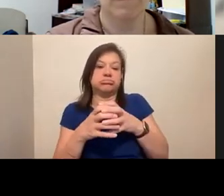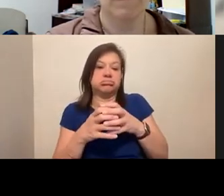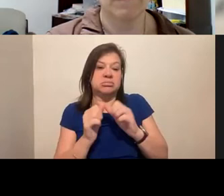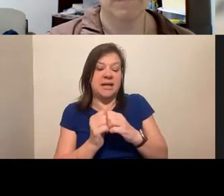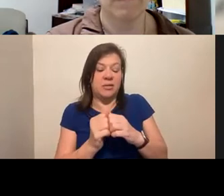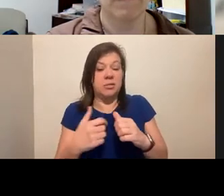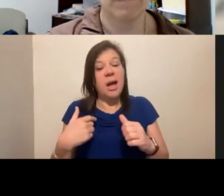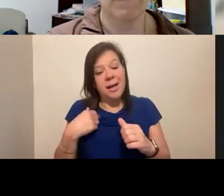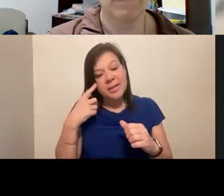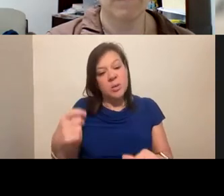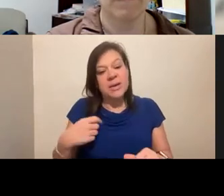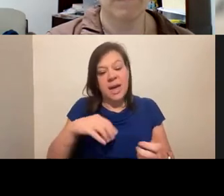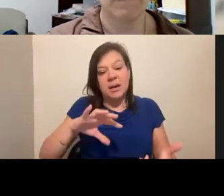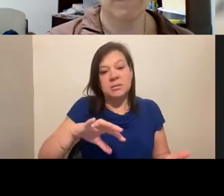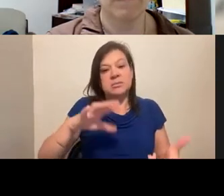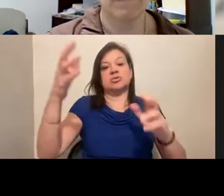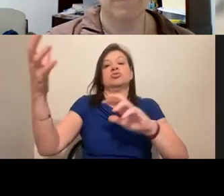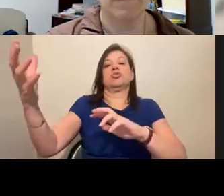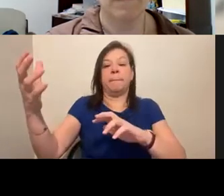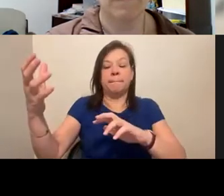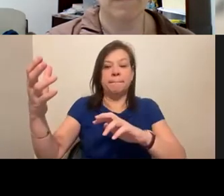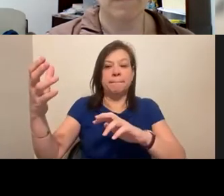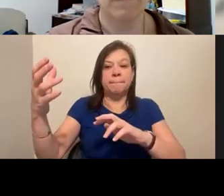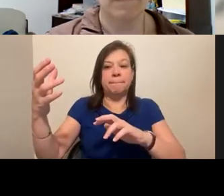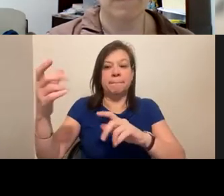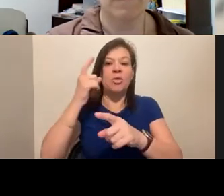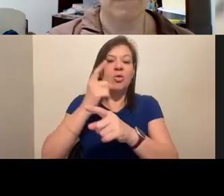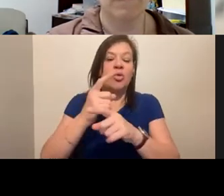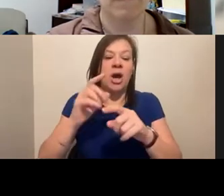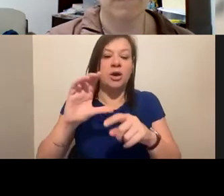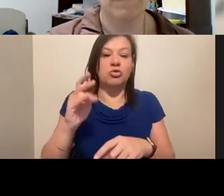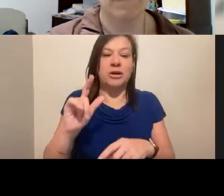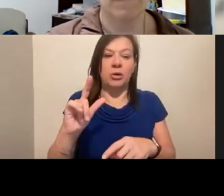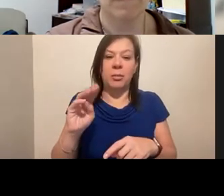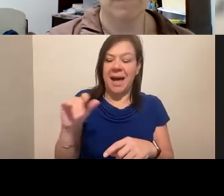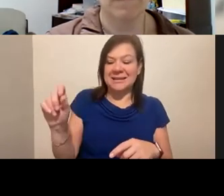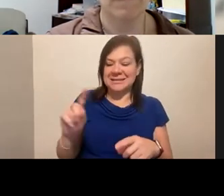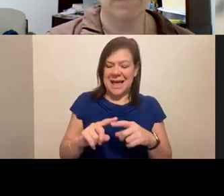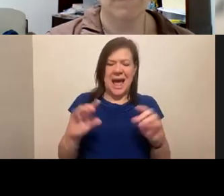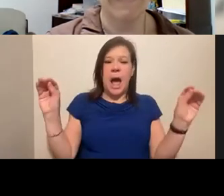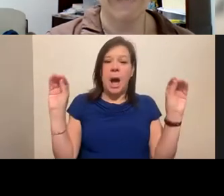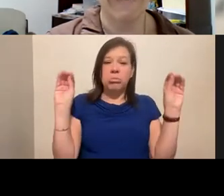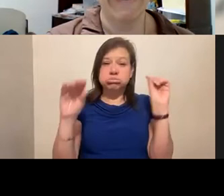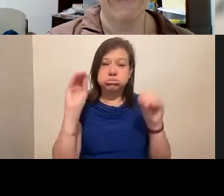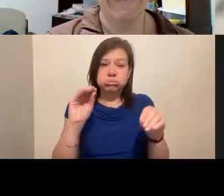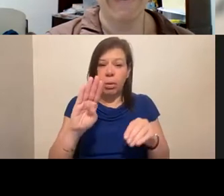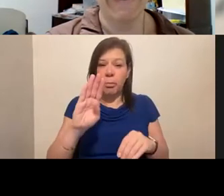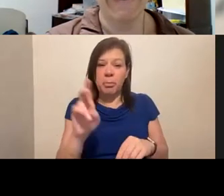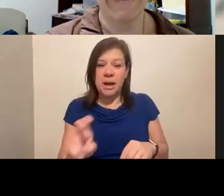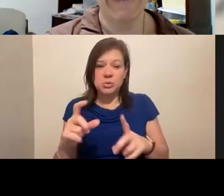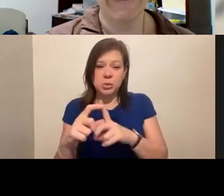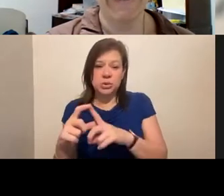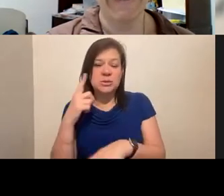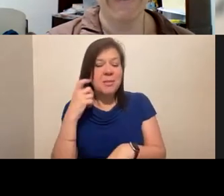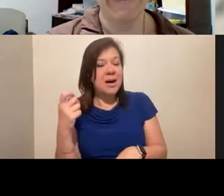disrupt, you know, with the right kind of like critical mass. I'm sorry, I keep, you know, putting these buzzwords in there. But these are, you know,